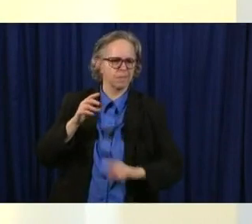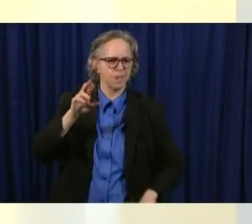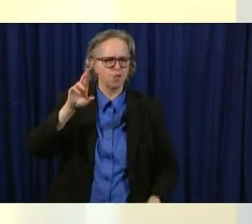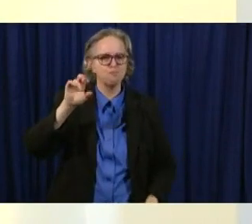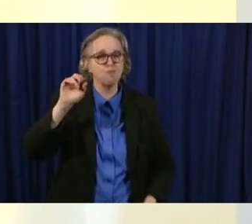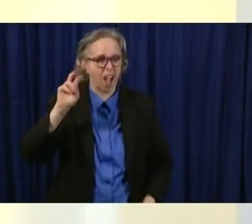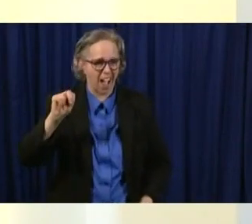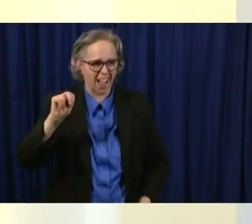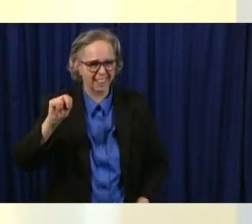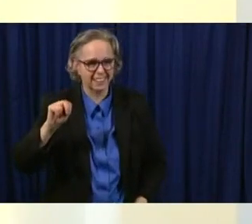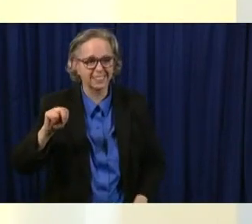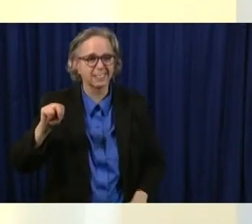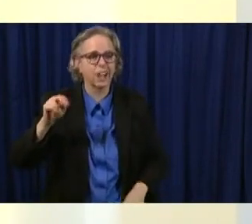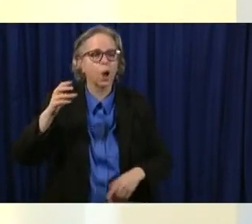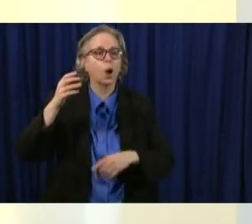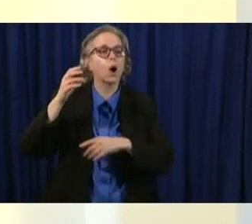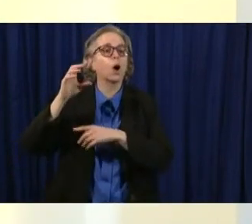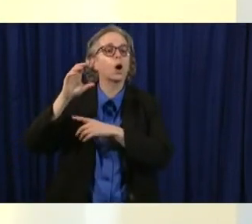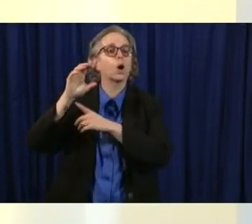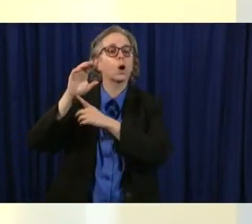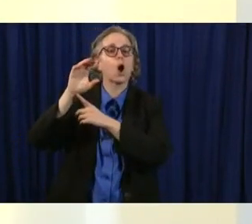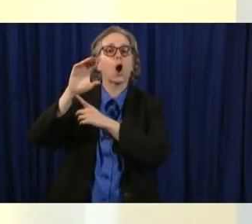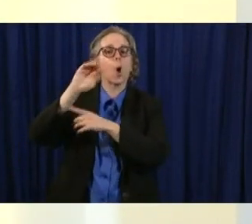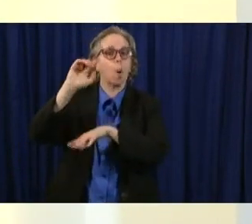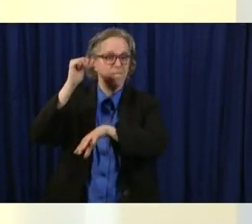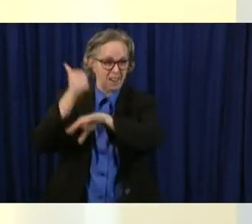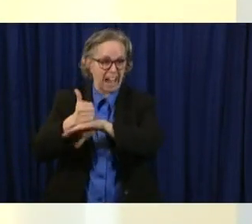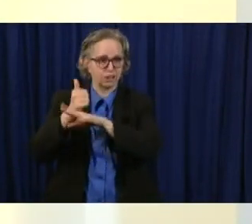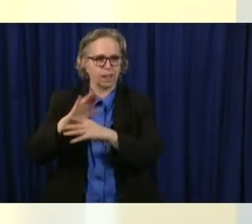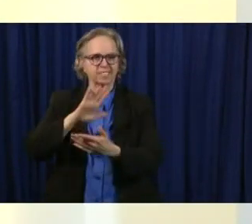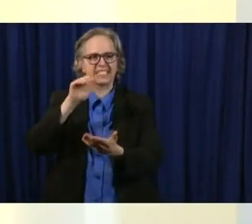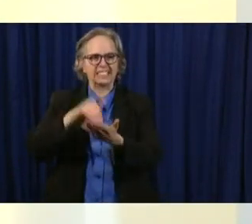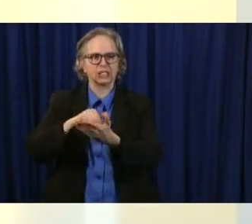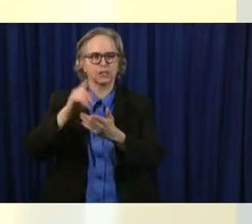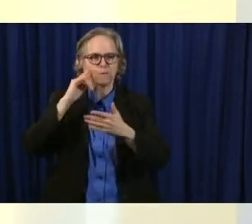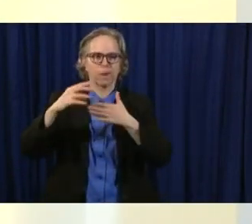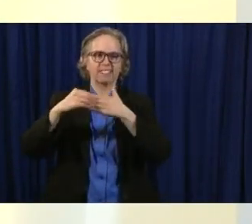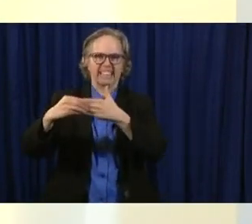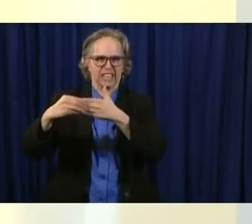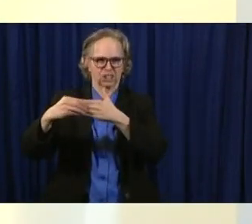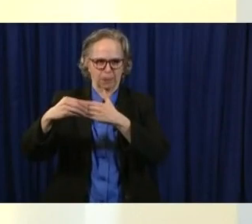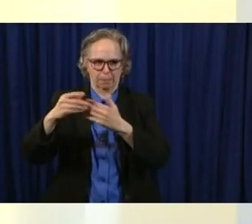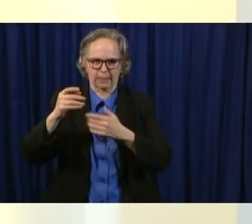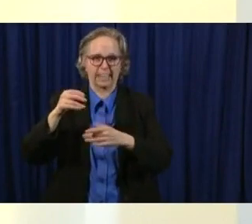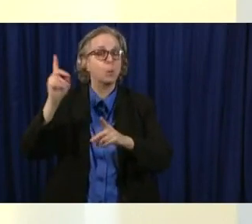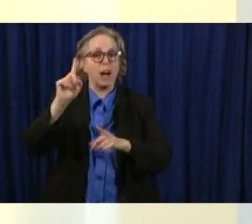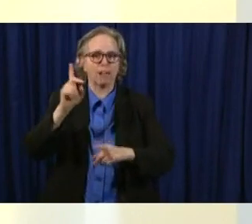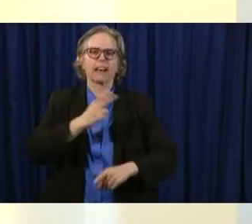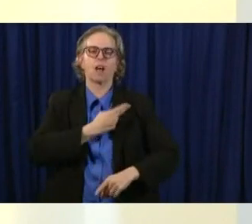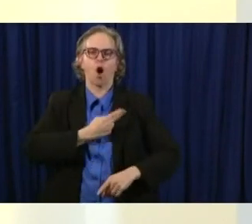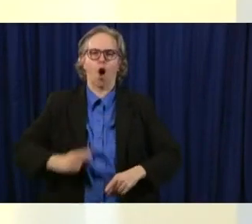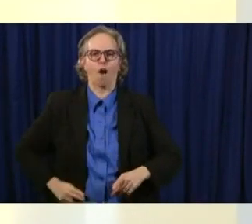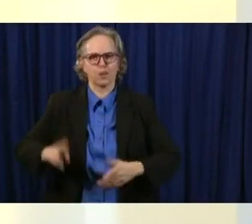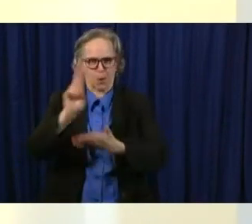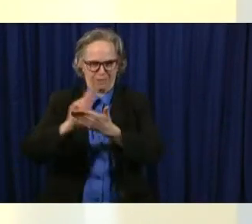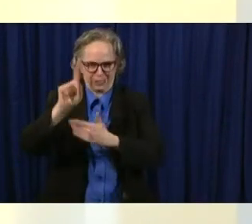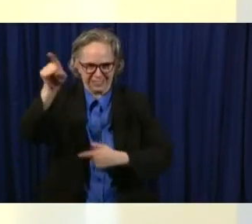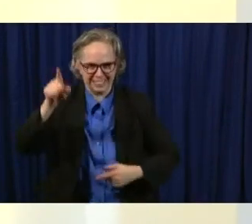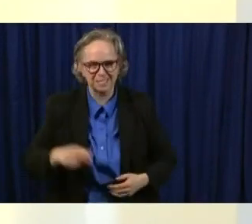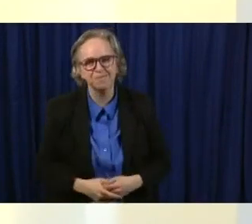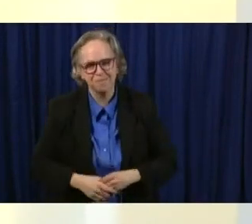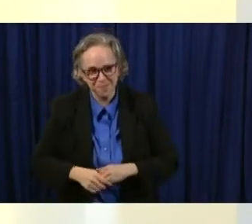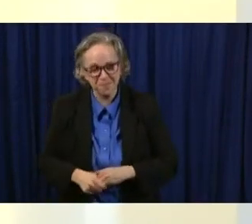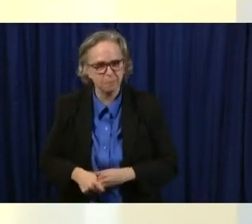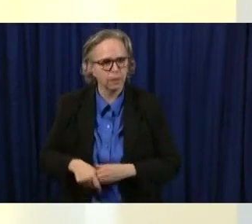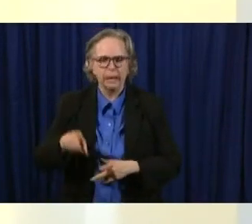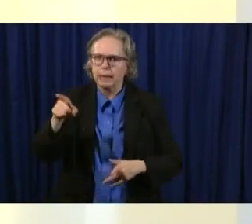co-founder of the Center for Leadership at Harvard and he often teaches in his classes and in a conversation, um,